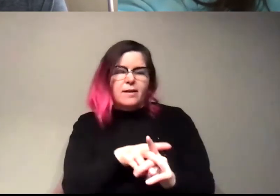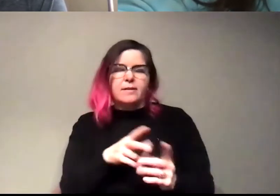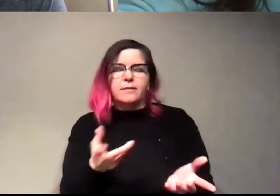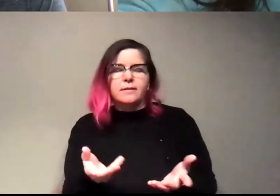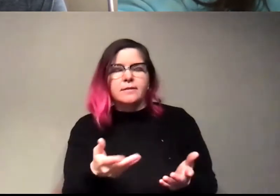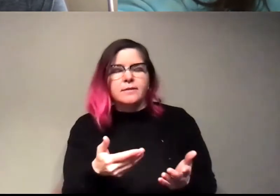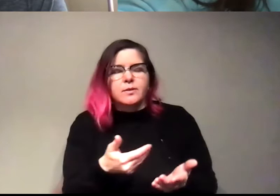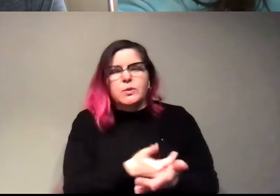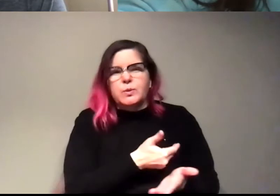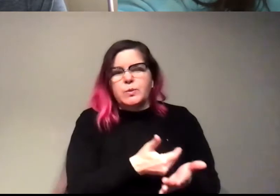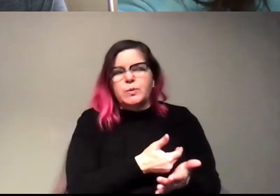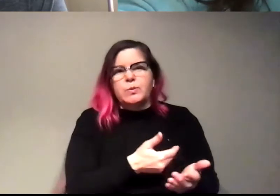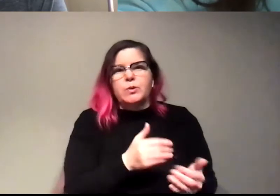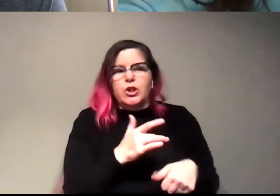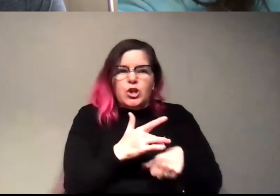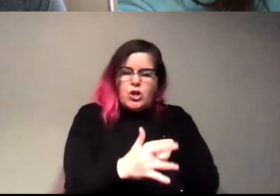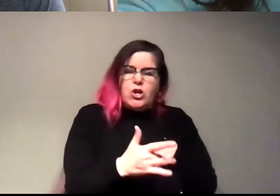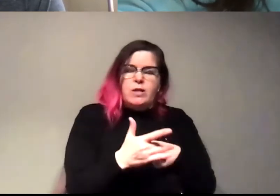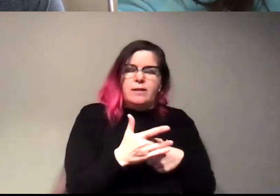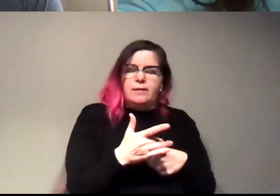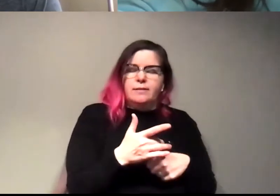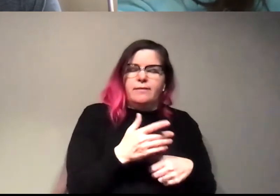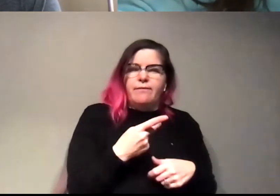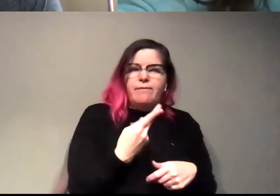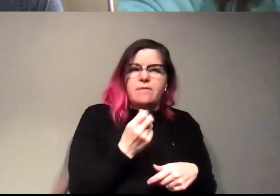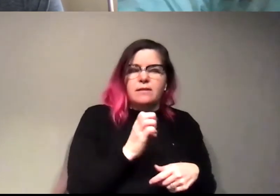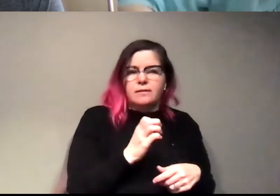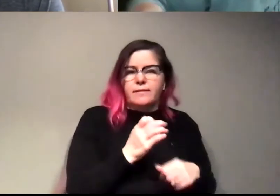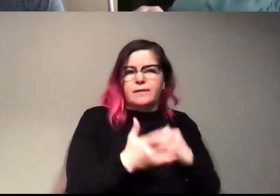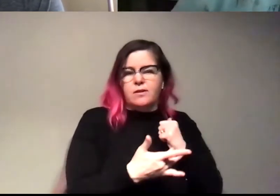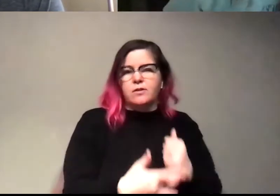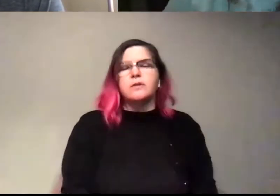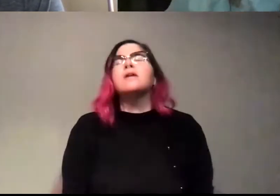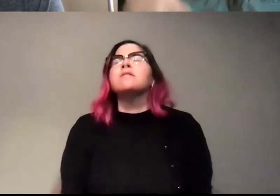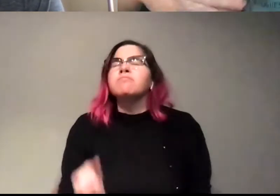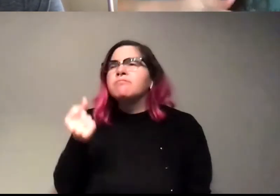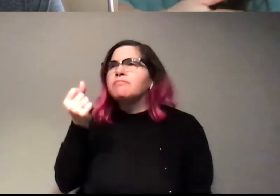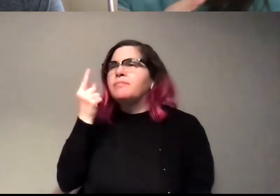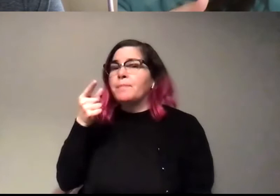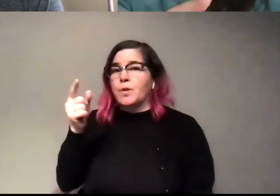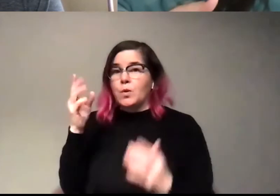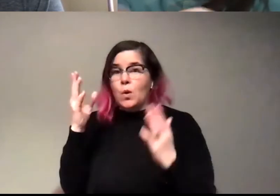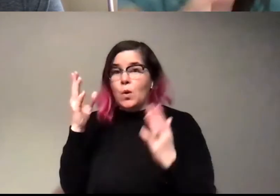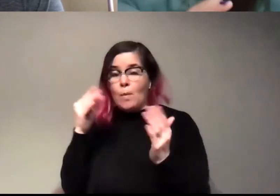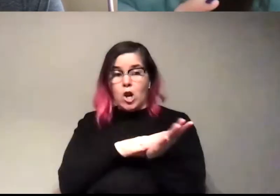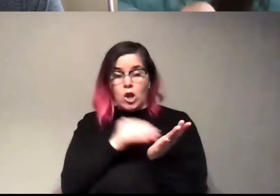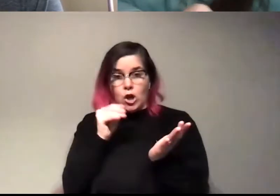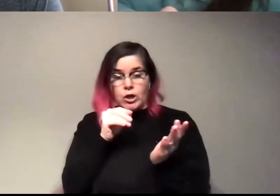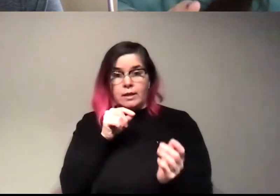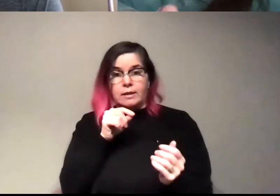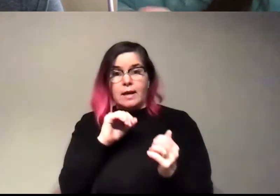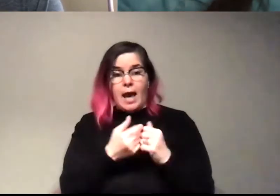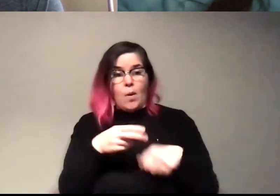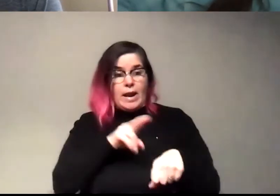it's, uh, a much earlier phase technology. Totally. So are you hoping that by learning, um, how nature